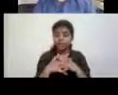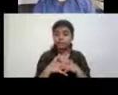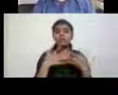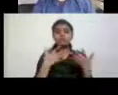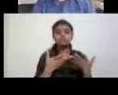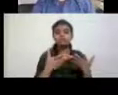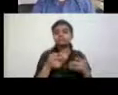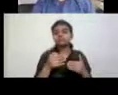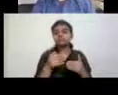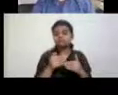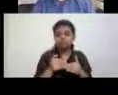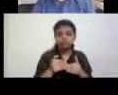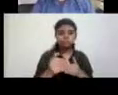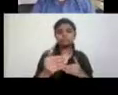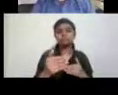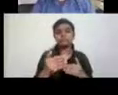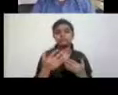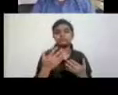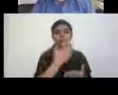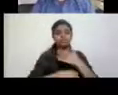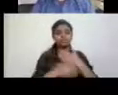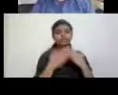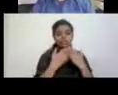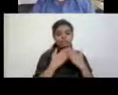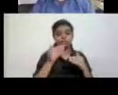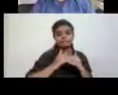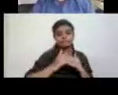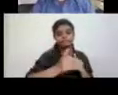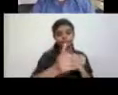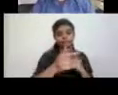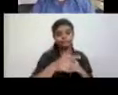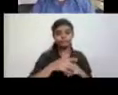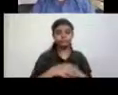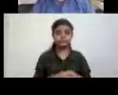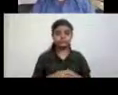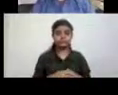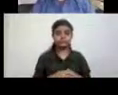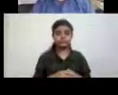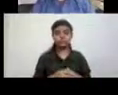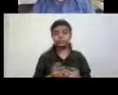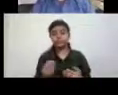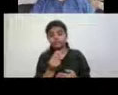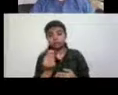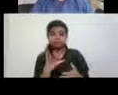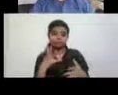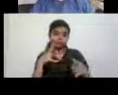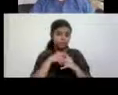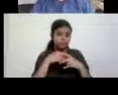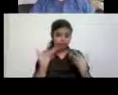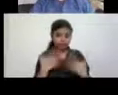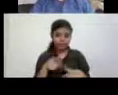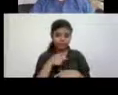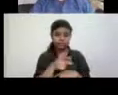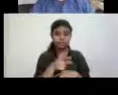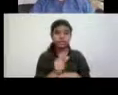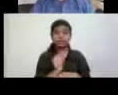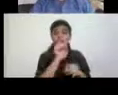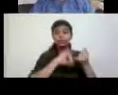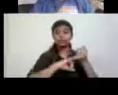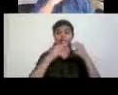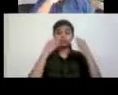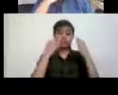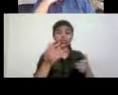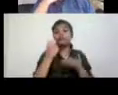preceded the disability studies activism, uh, or, or coinciding with part of it, um, U S focused on civil